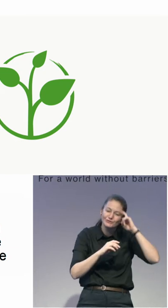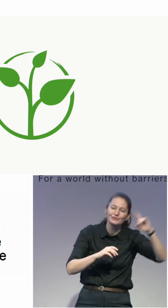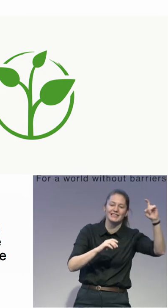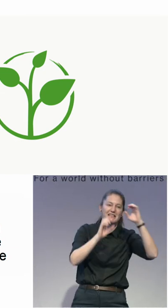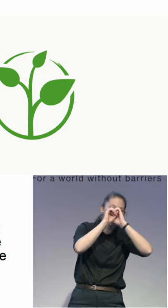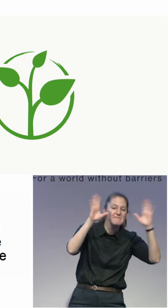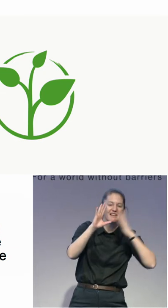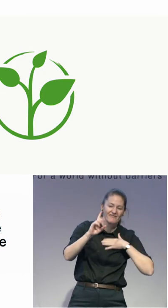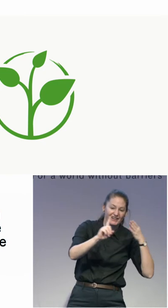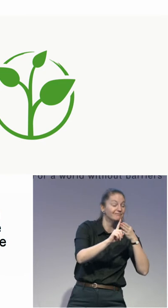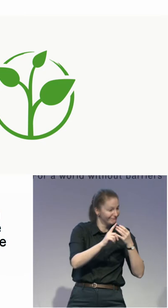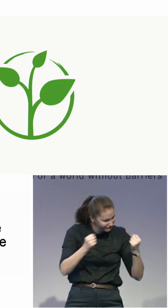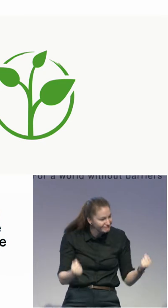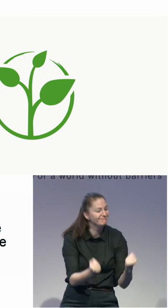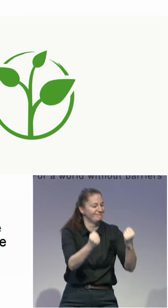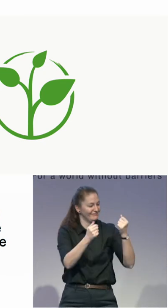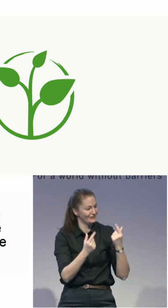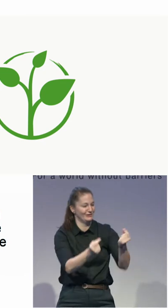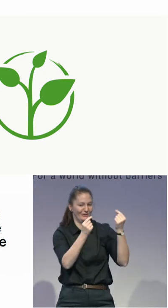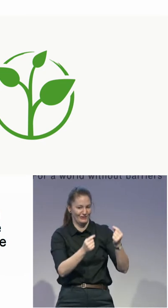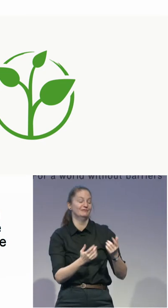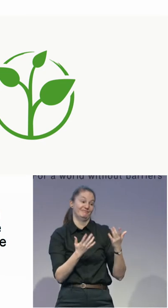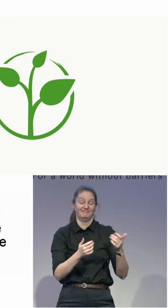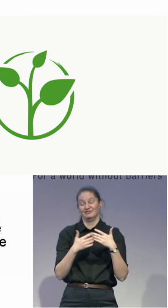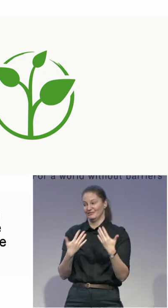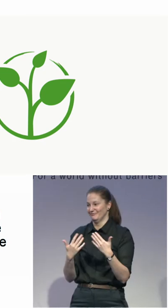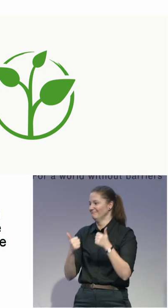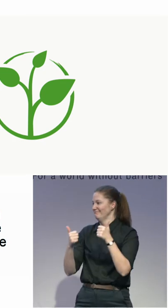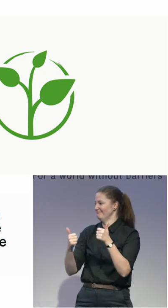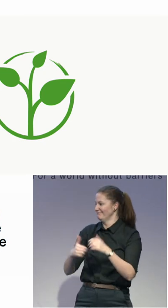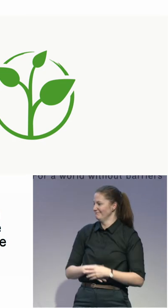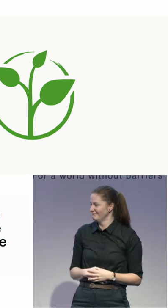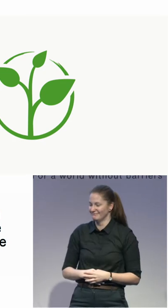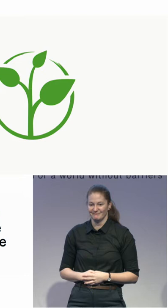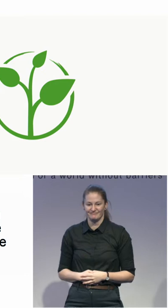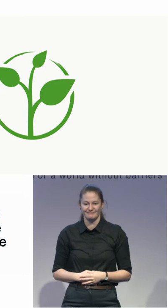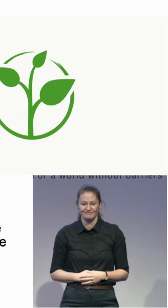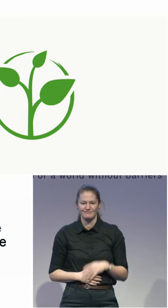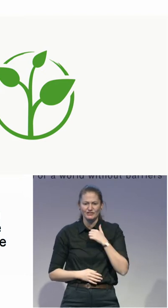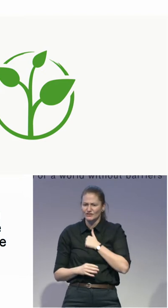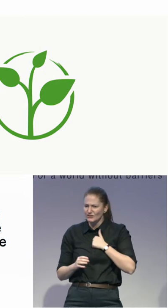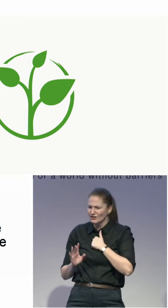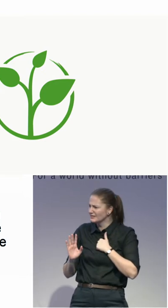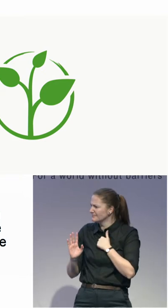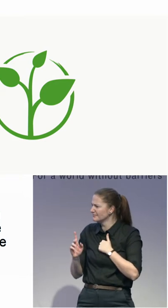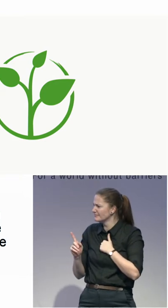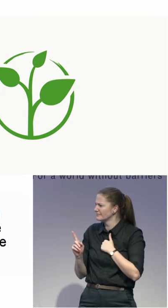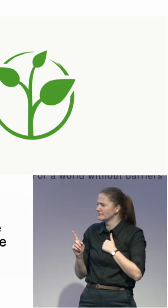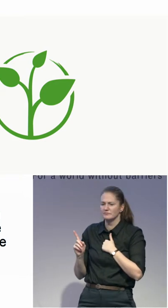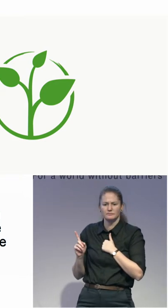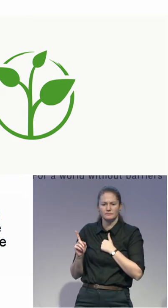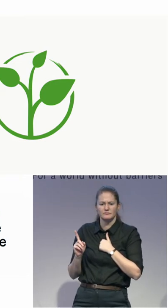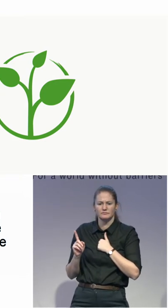project. Thank you. Excuse me. Can you show the PowerPoint? Yeah, I'm here. Where? Oh, there. Okay.